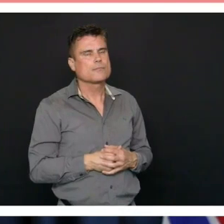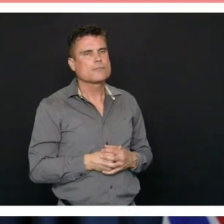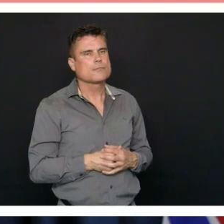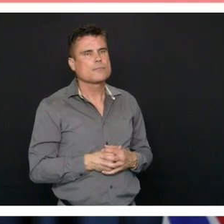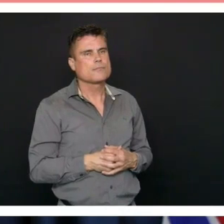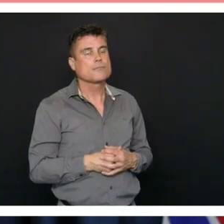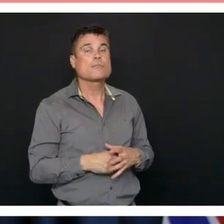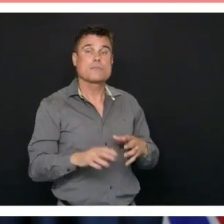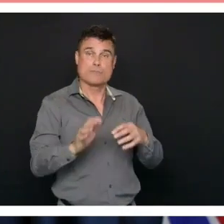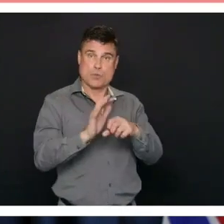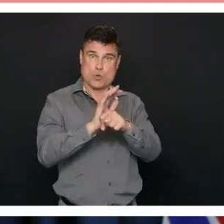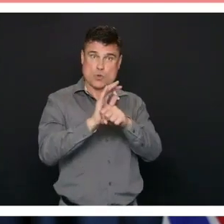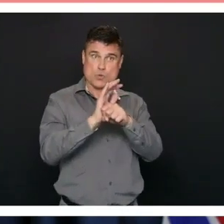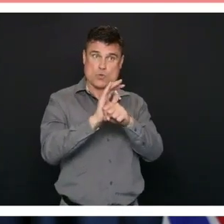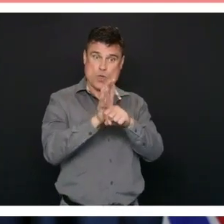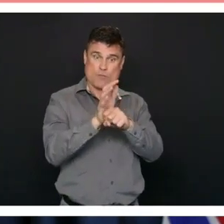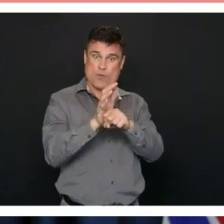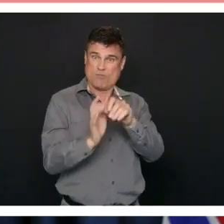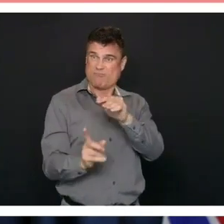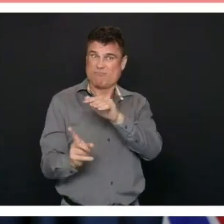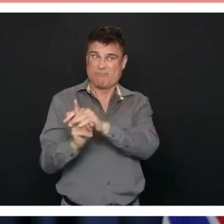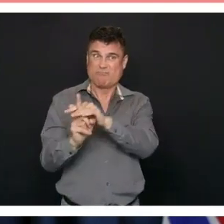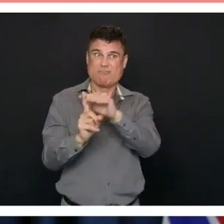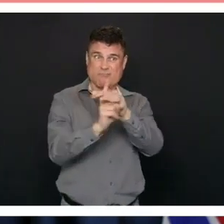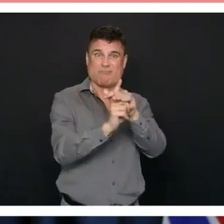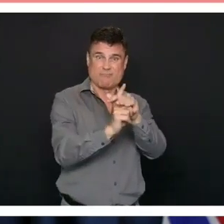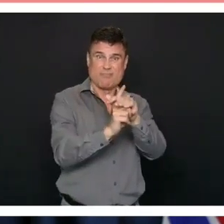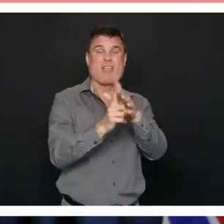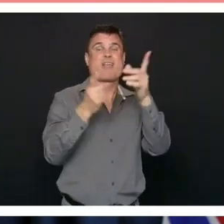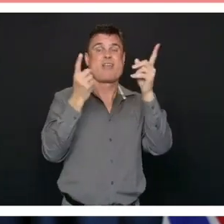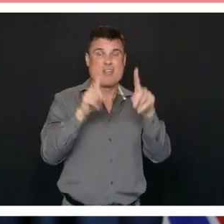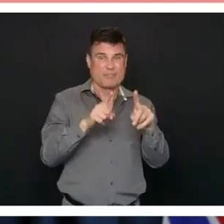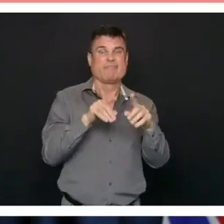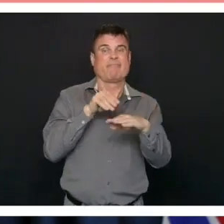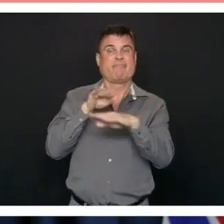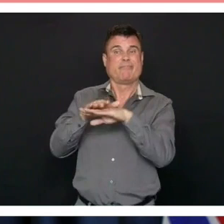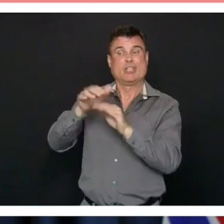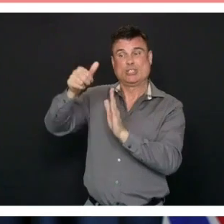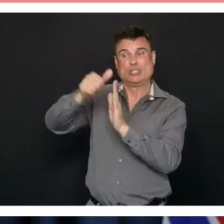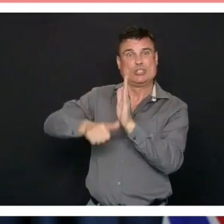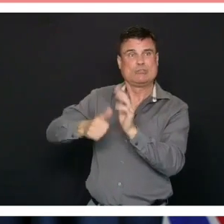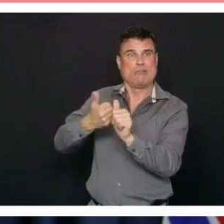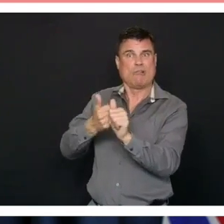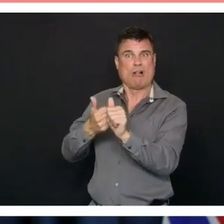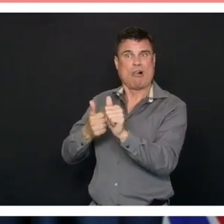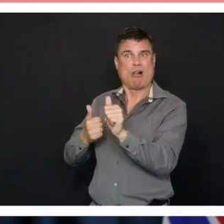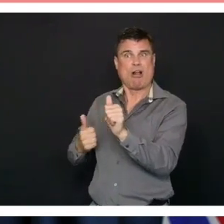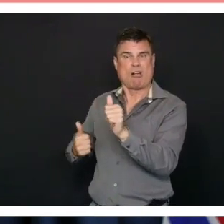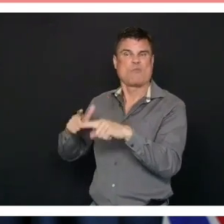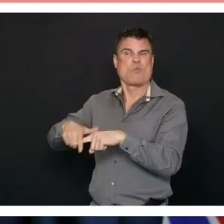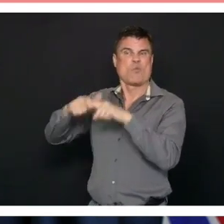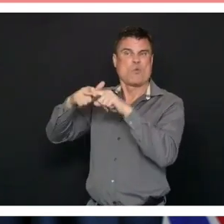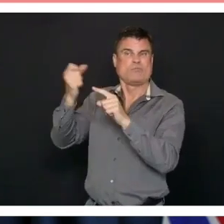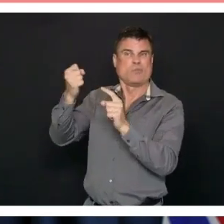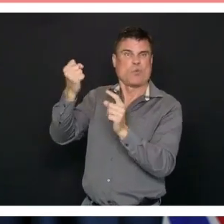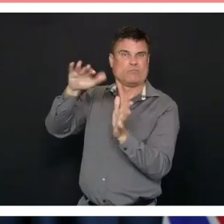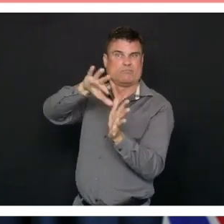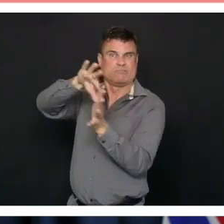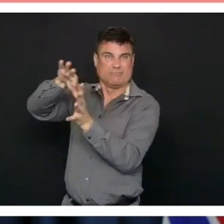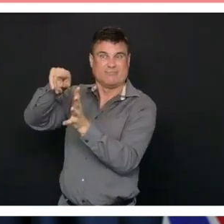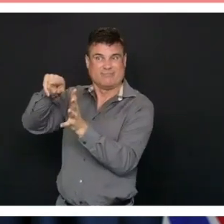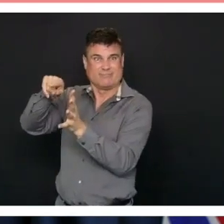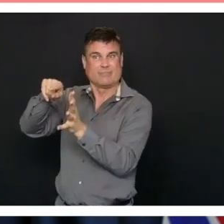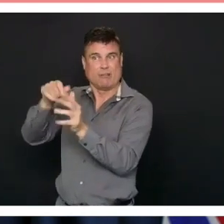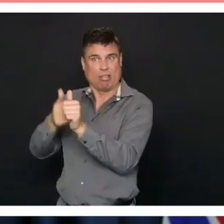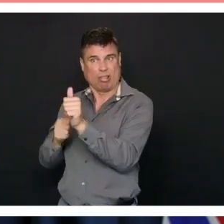scale down after the pandemic related backlog is cleared? I know that's a couple of years away. But earlier in the technical briefing it was mentioned that